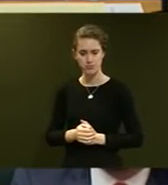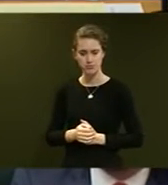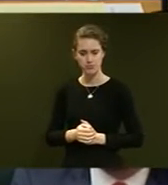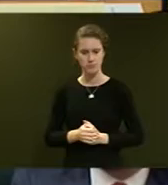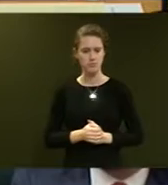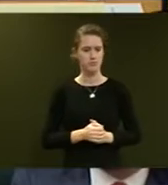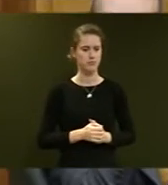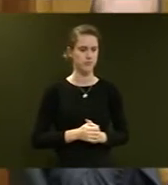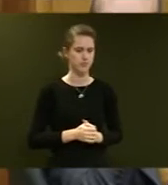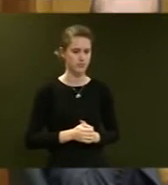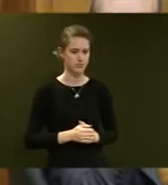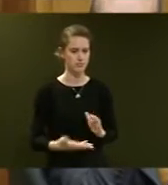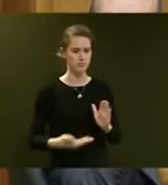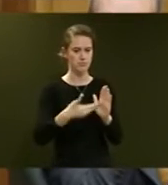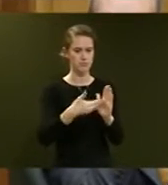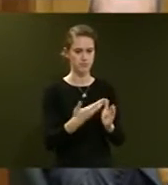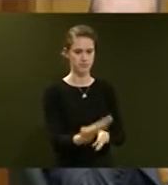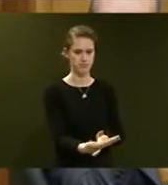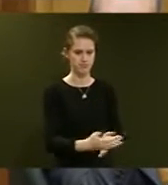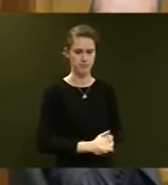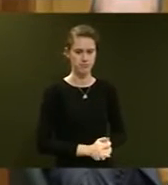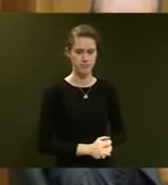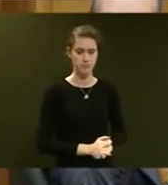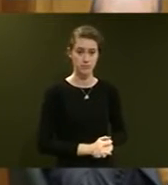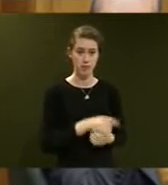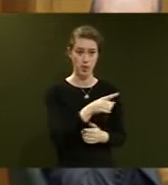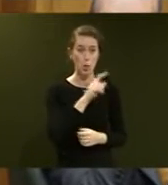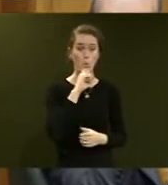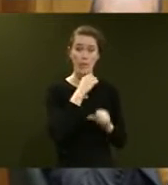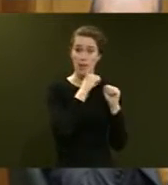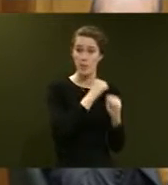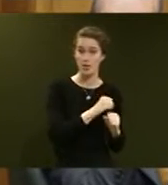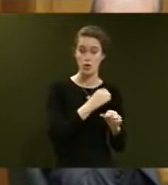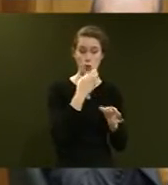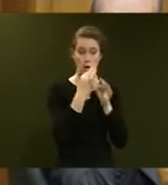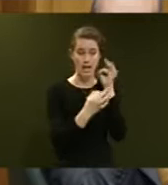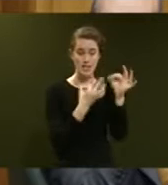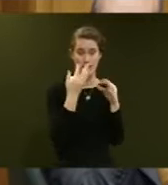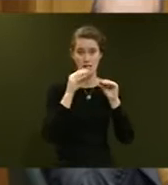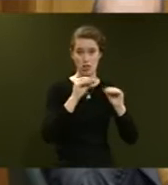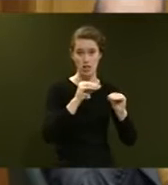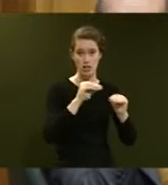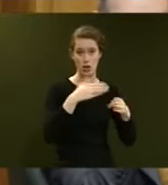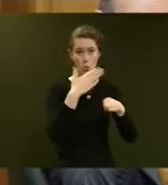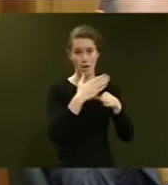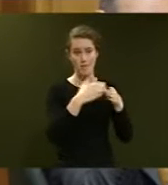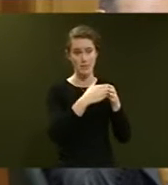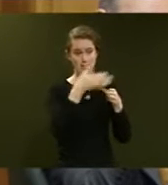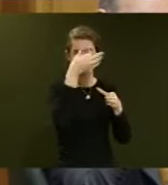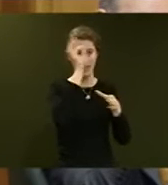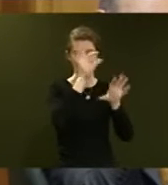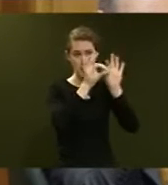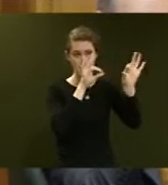Mr Speaker, supplementary question to the Minister. Will he commit to asking the Education and Workforce Select Committee